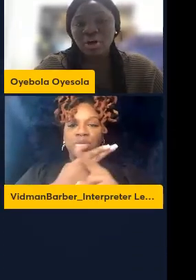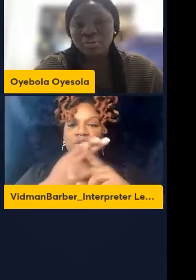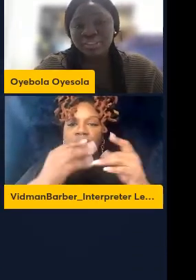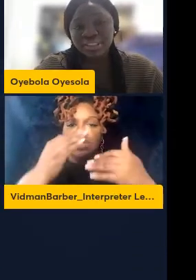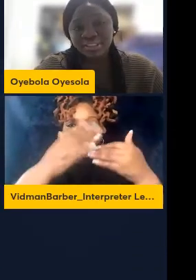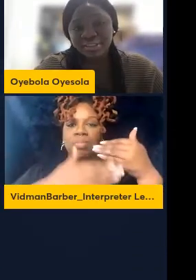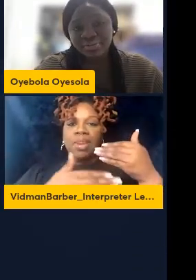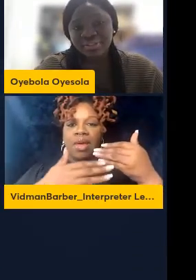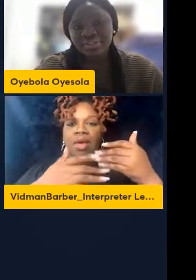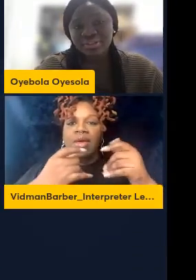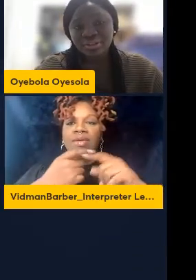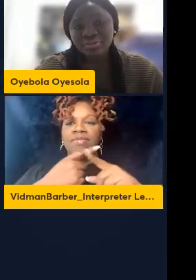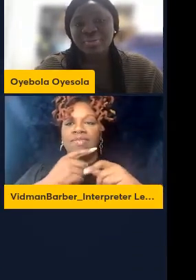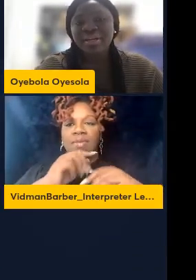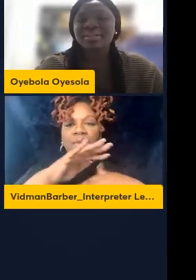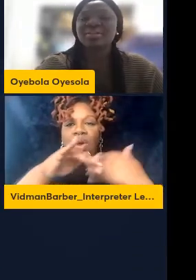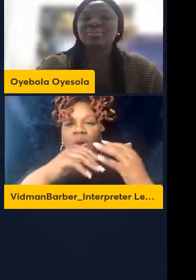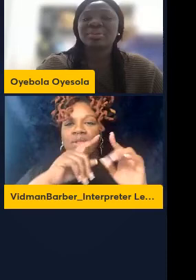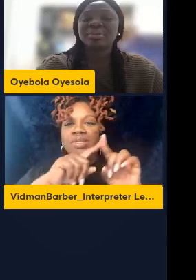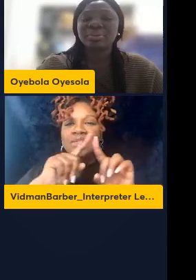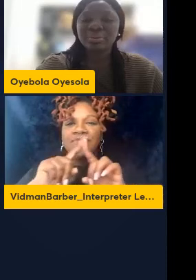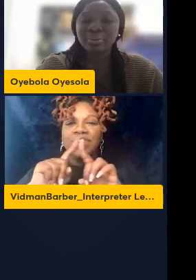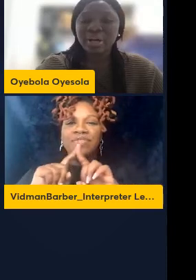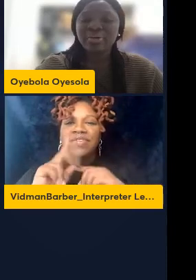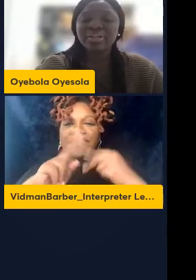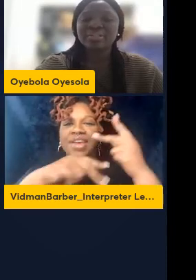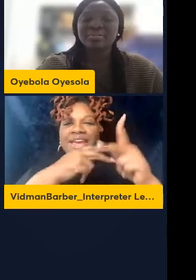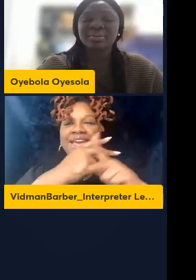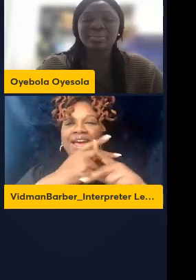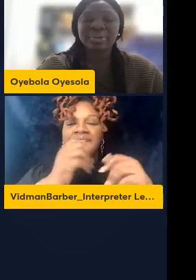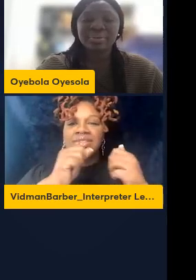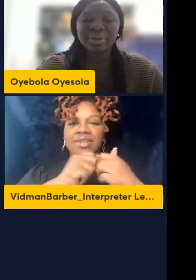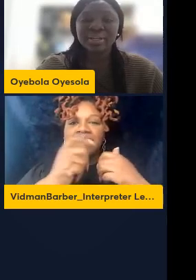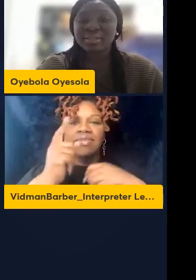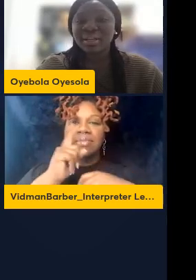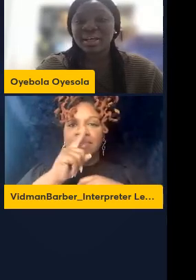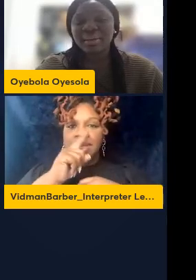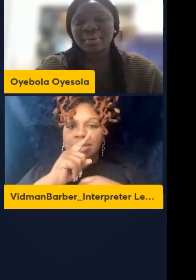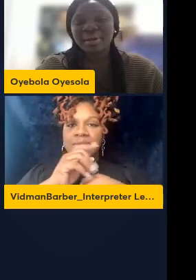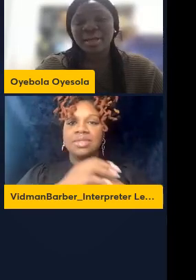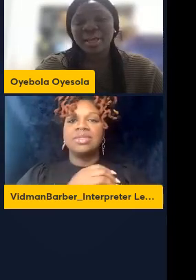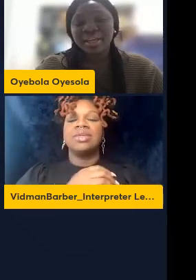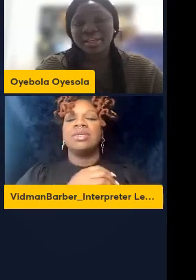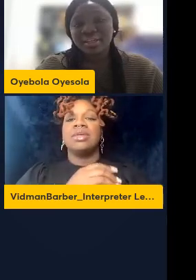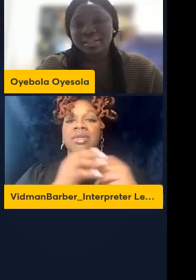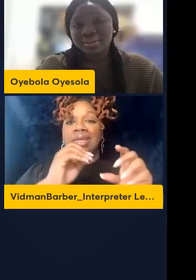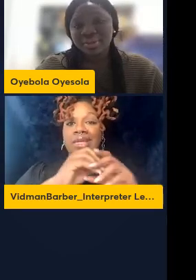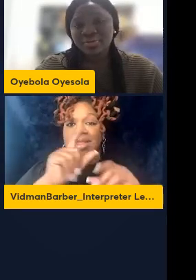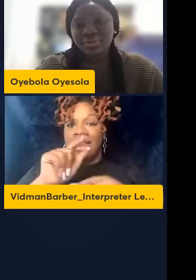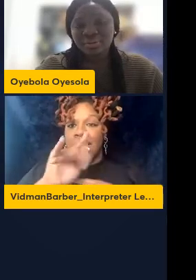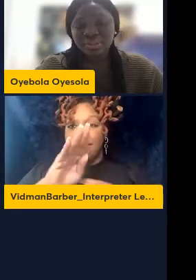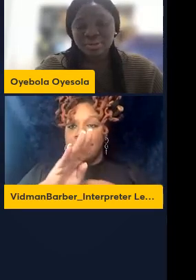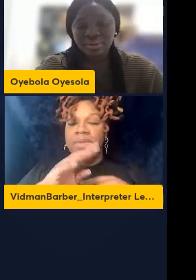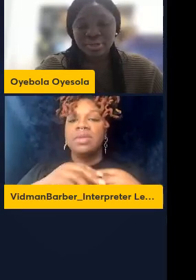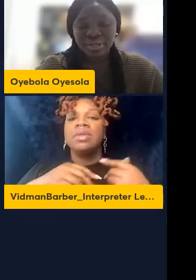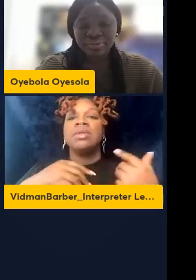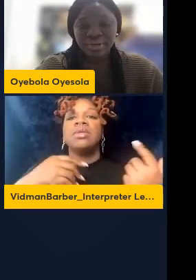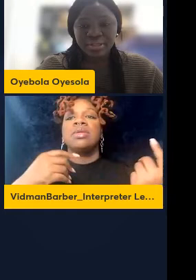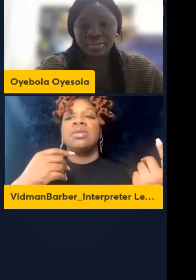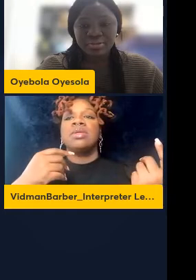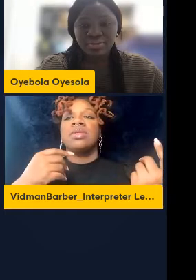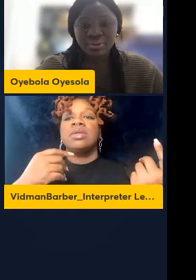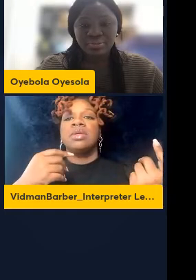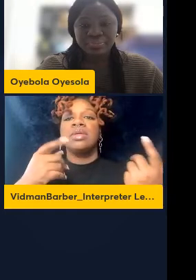all these different strain of mice some that were in the lab and then a little bit of those that were